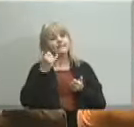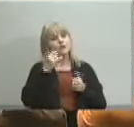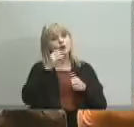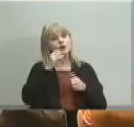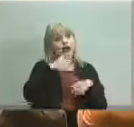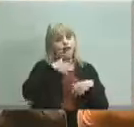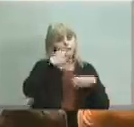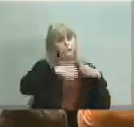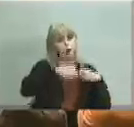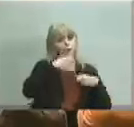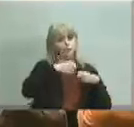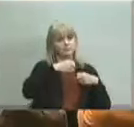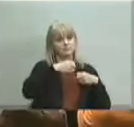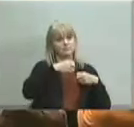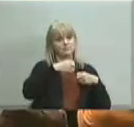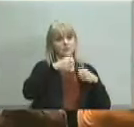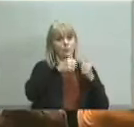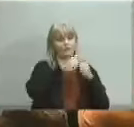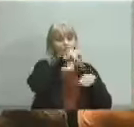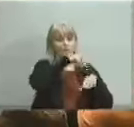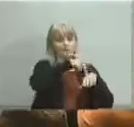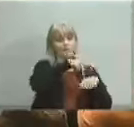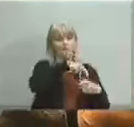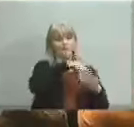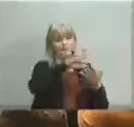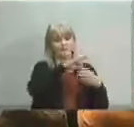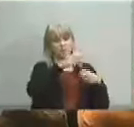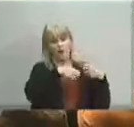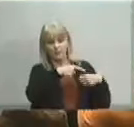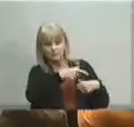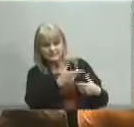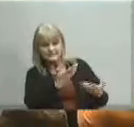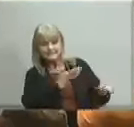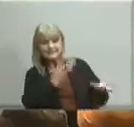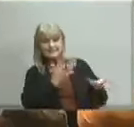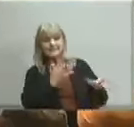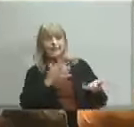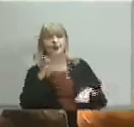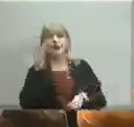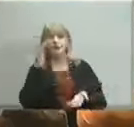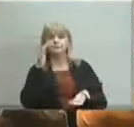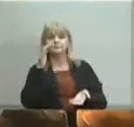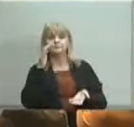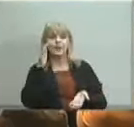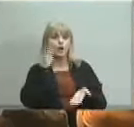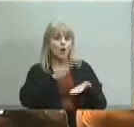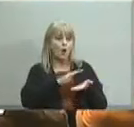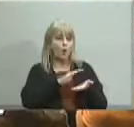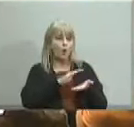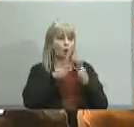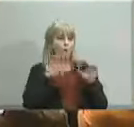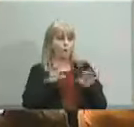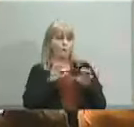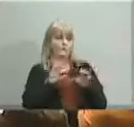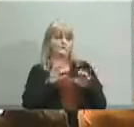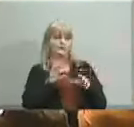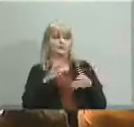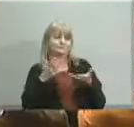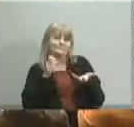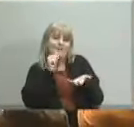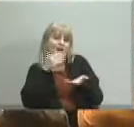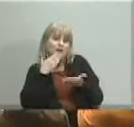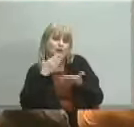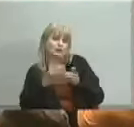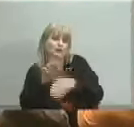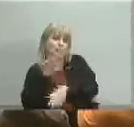the superintendent and low performing middle performing no performing it goes back to the superintendent so i don't want us to